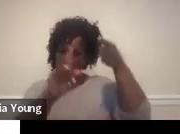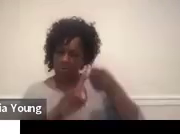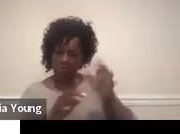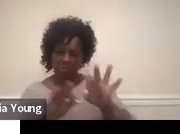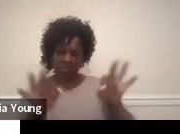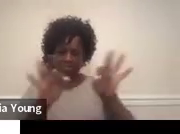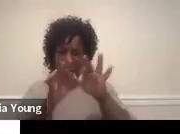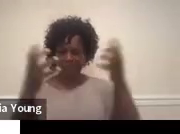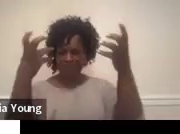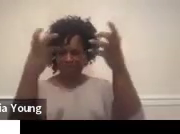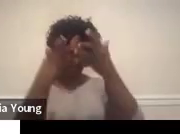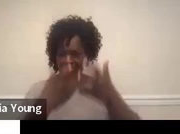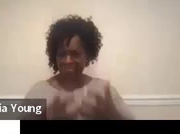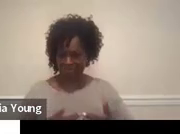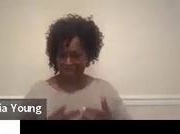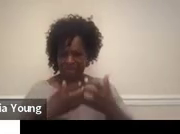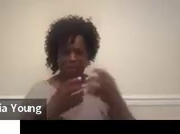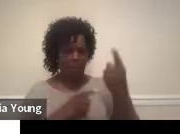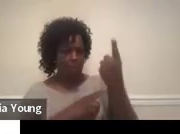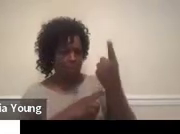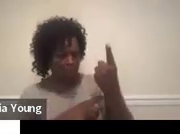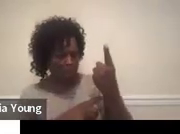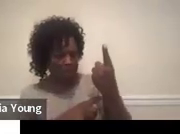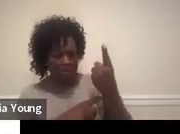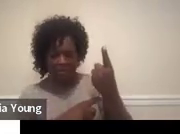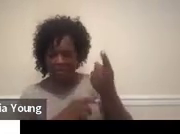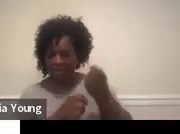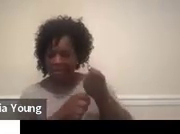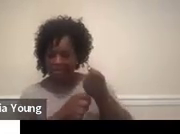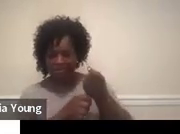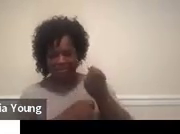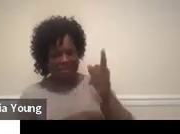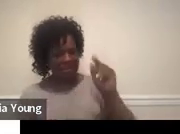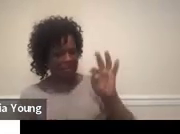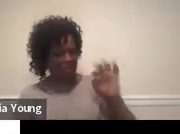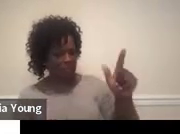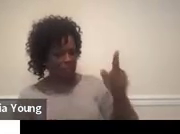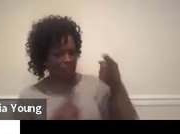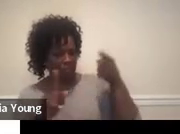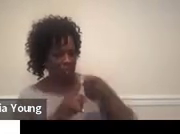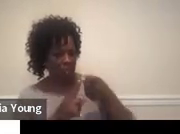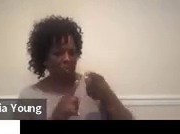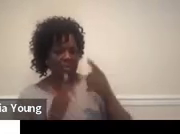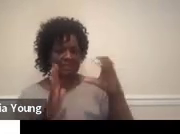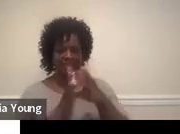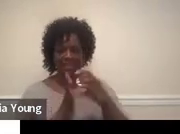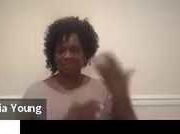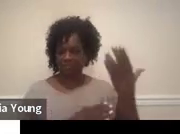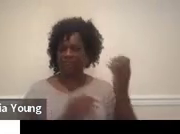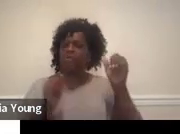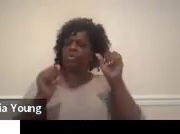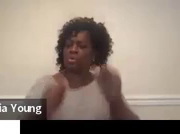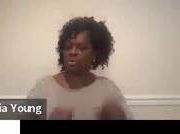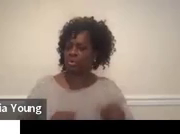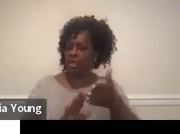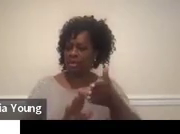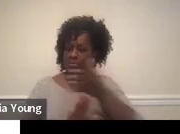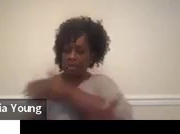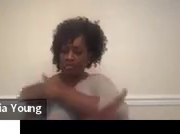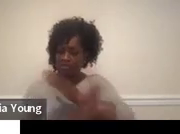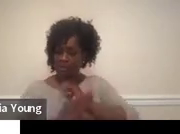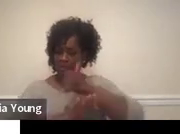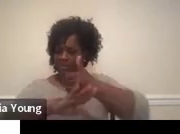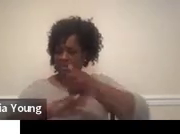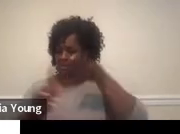aligned to at least one annual goal in Section 5. You can use an existing goal. In fact, we